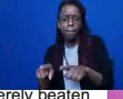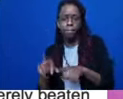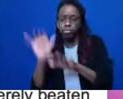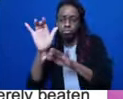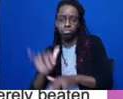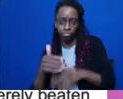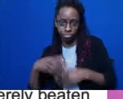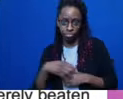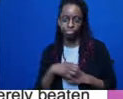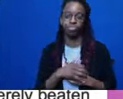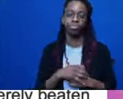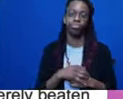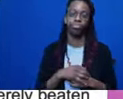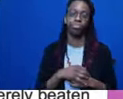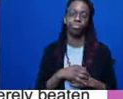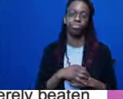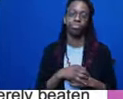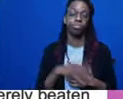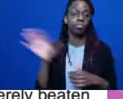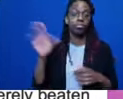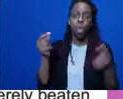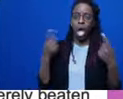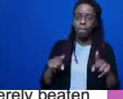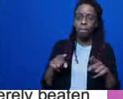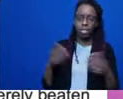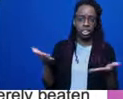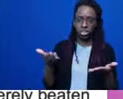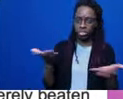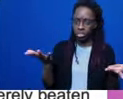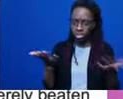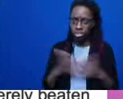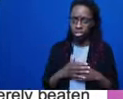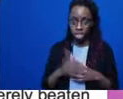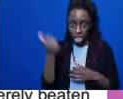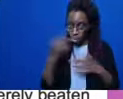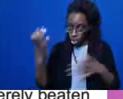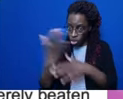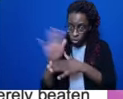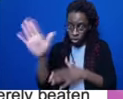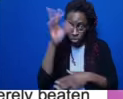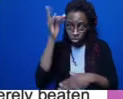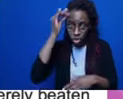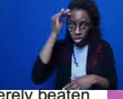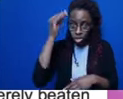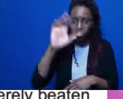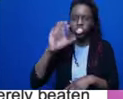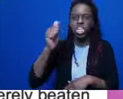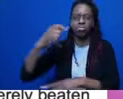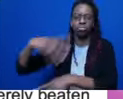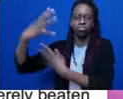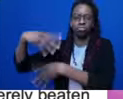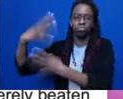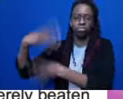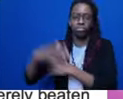Anybody want to share your thoughts in the chat? What happened in Brisha's story? What are some of the key